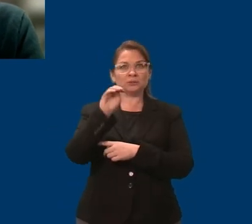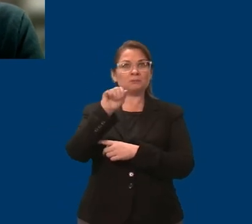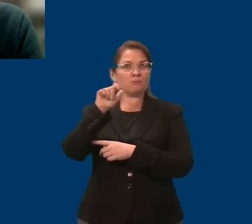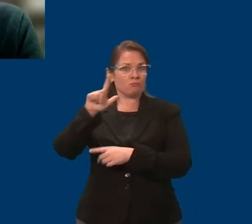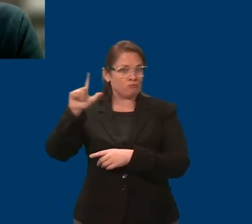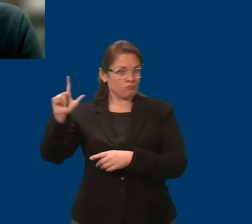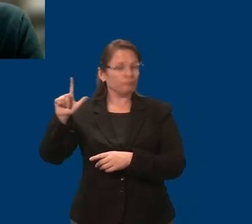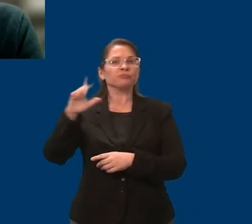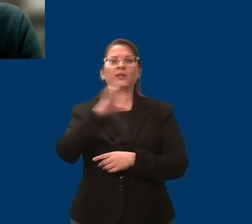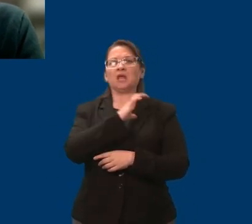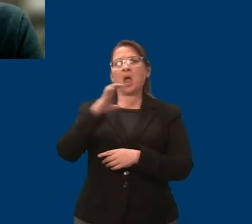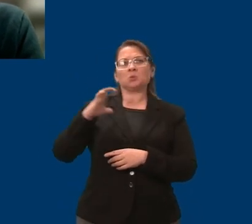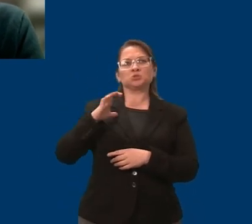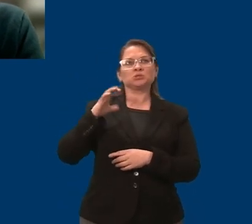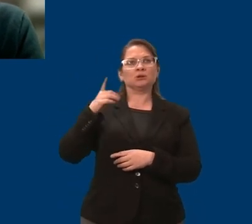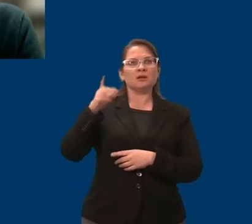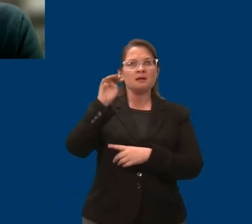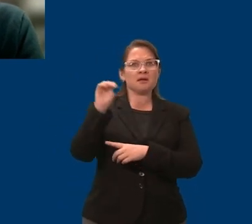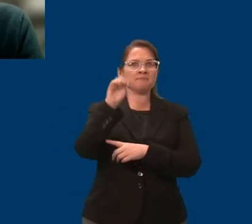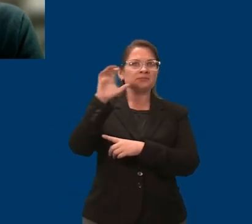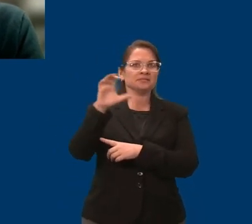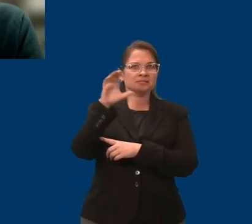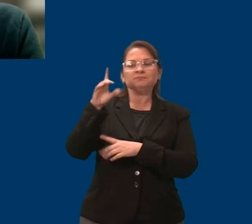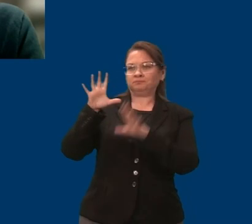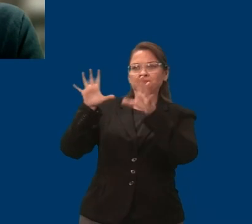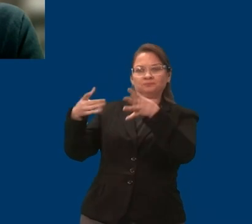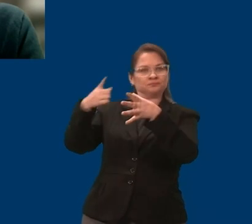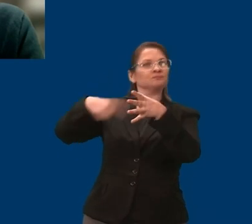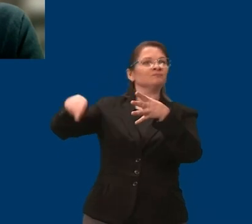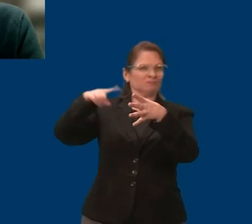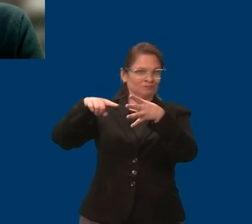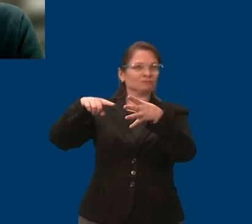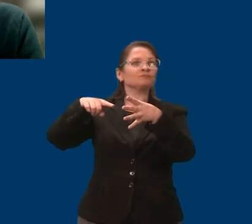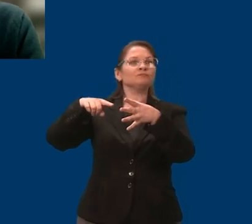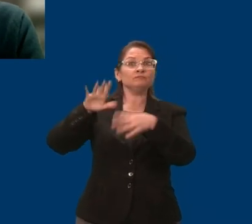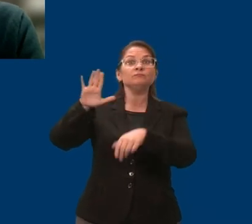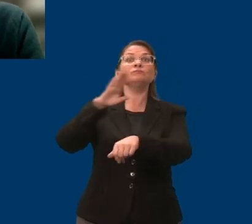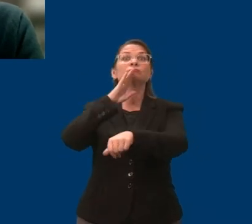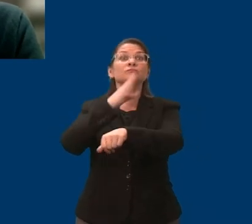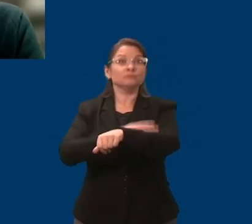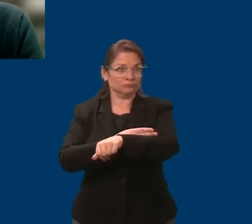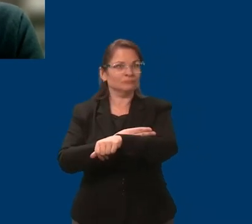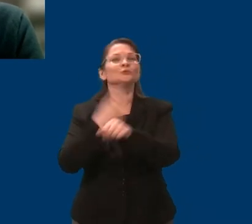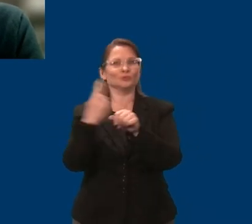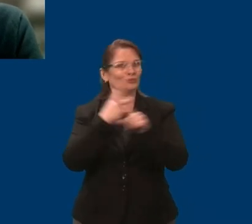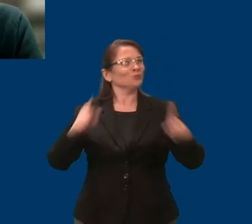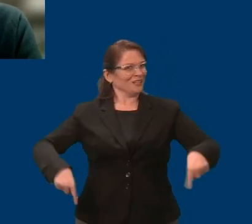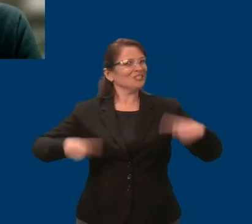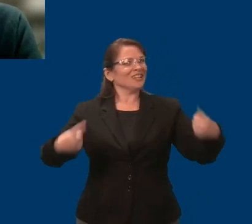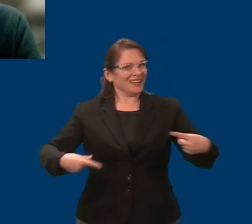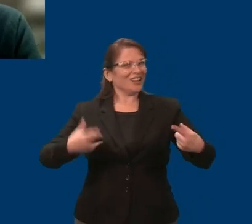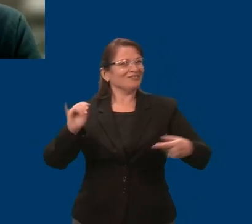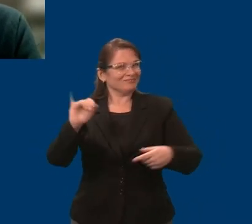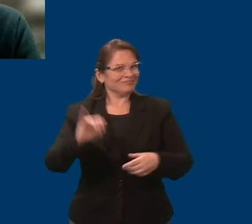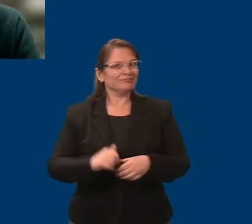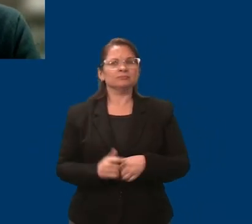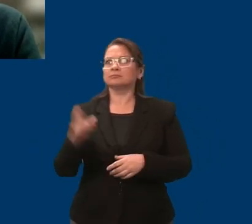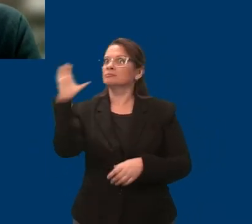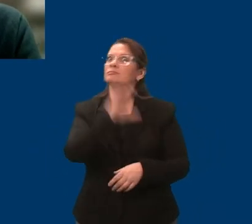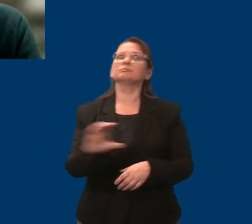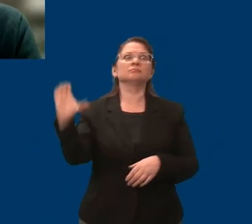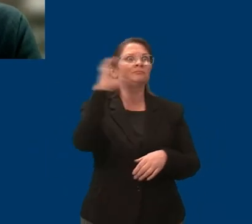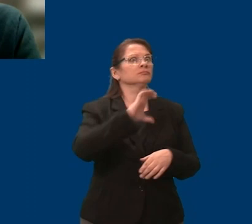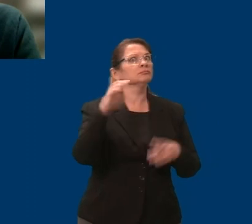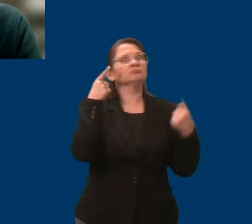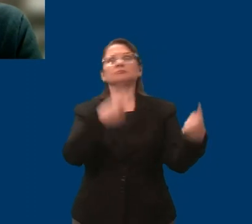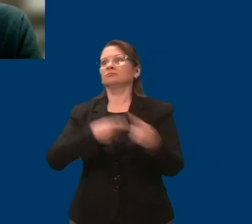Minnesota Council on Disability. Judy and her daughter Raven, who uses a wheelchair, struggled to find accessible housing, which led them